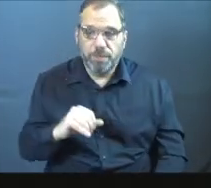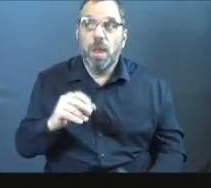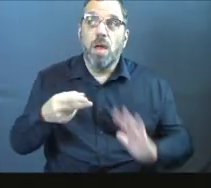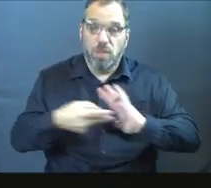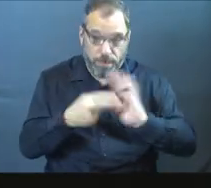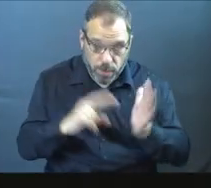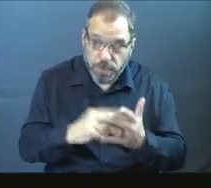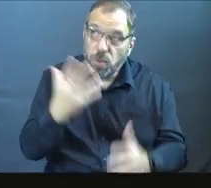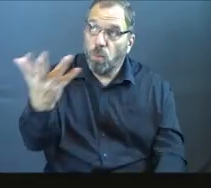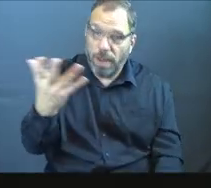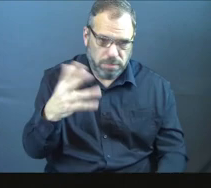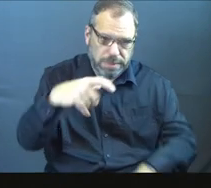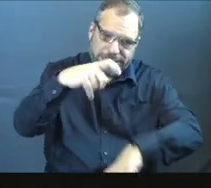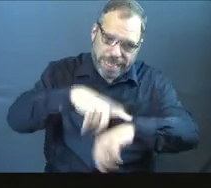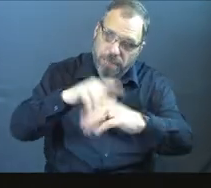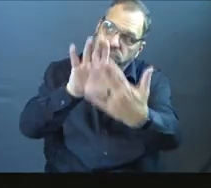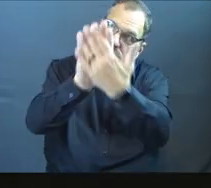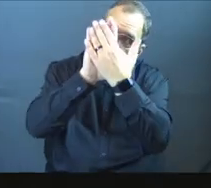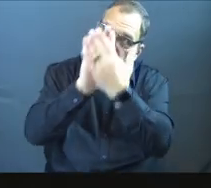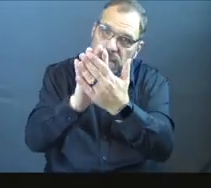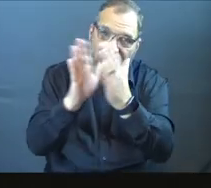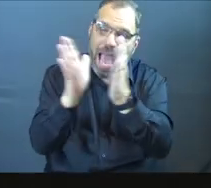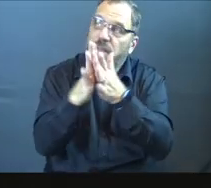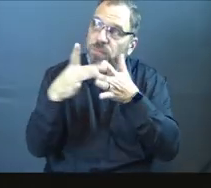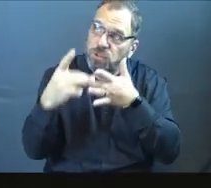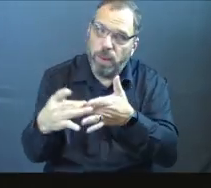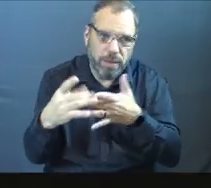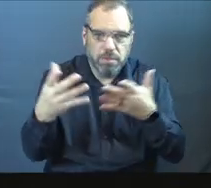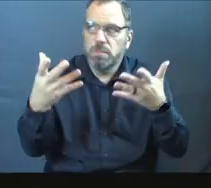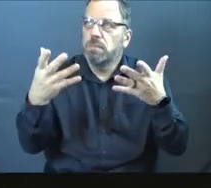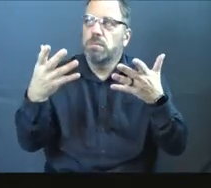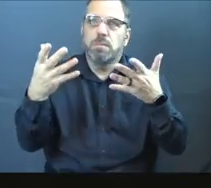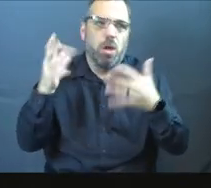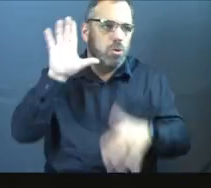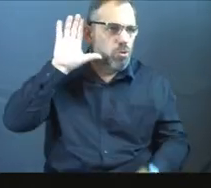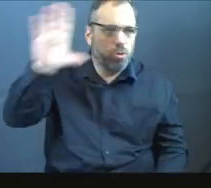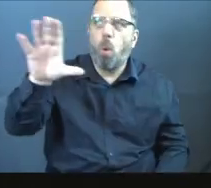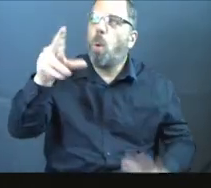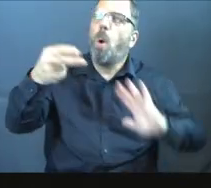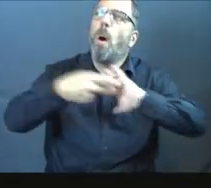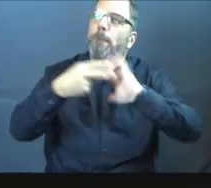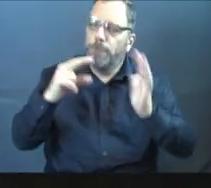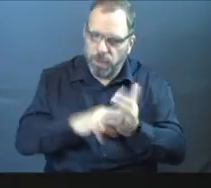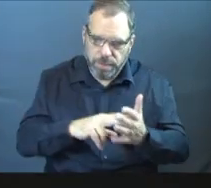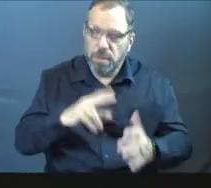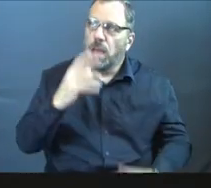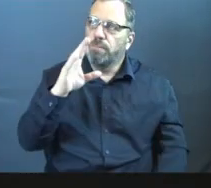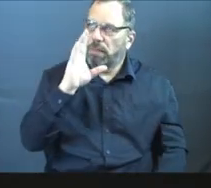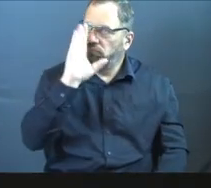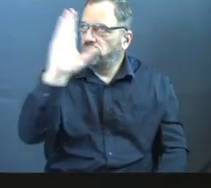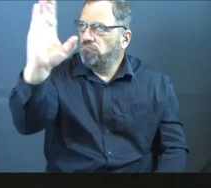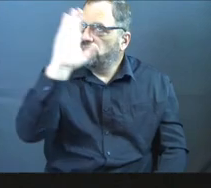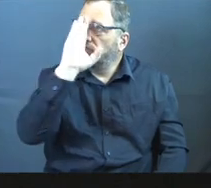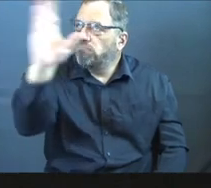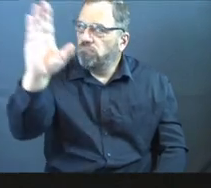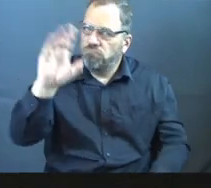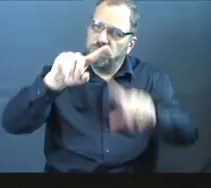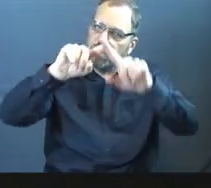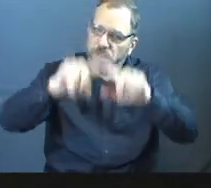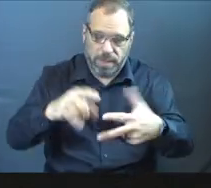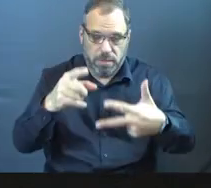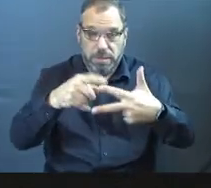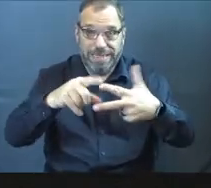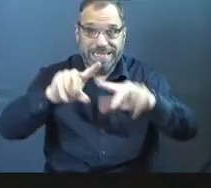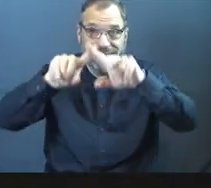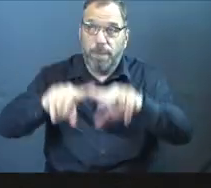The purpose that you have for me. I need to spend time with you and ask for your direction, your guidance, your purpose, God. It needs to be between you and I. Opportunity for dependence is